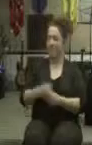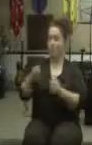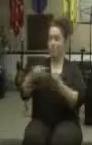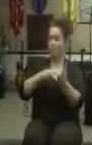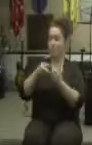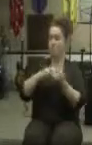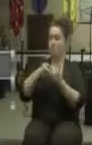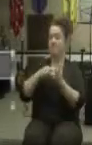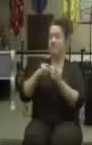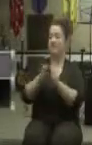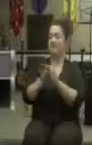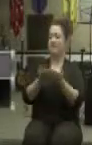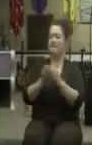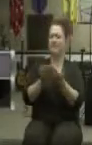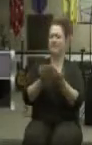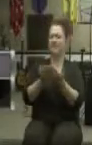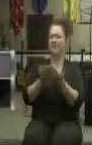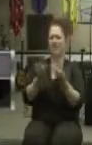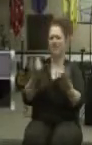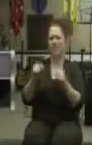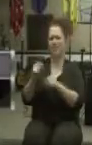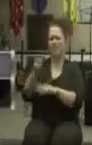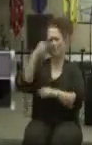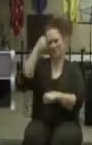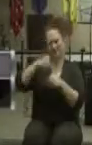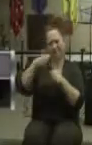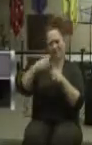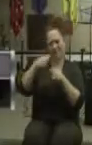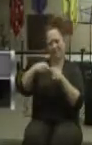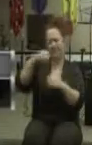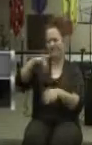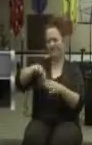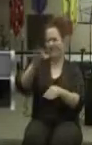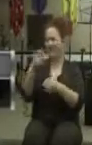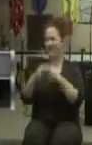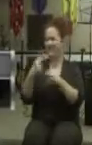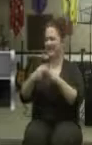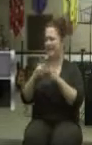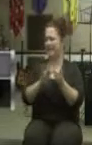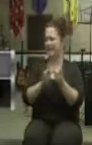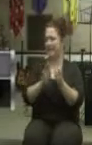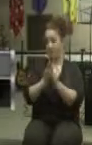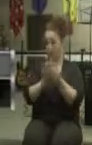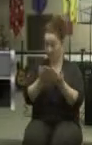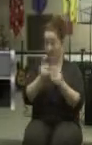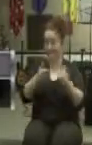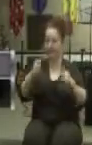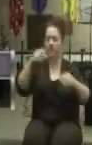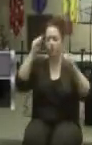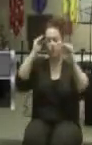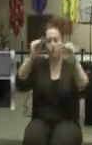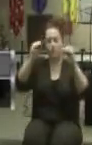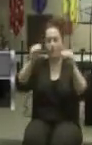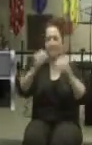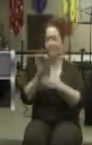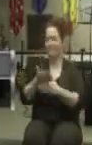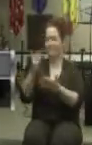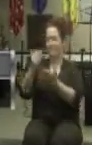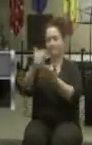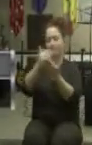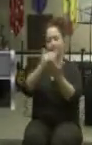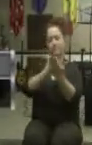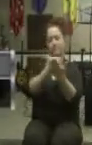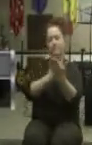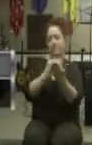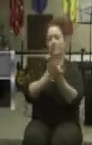Now, I read a book several years ago, and I tried to find what was the name of the book, and I couldn't find it. But it taught me a lesson about